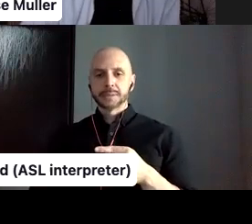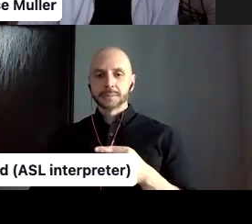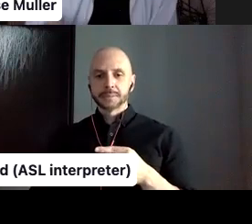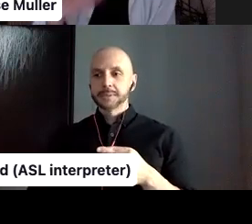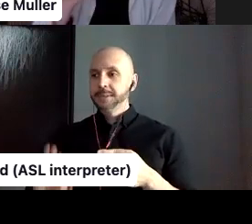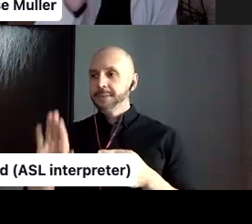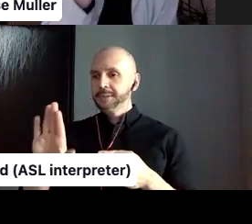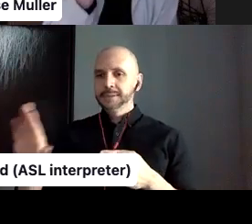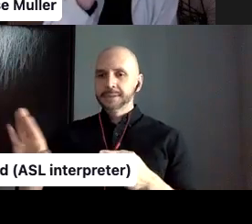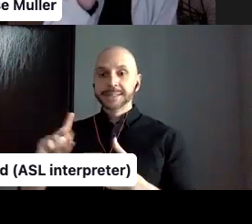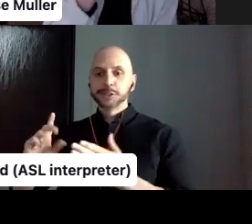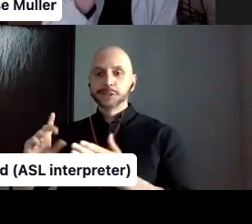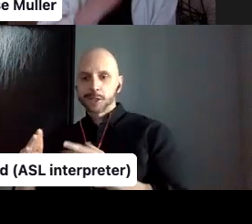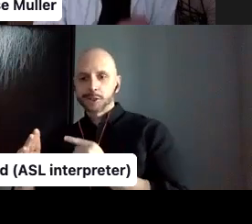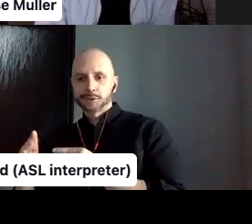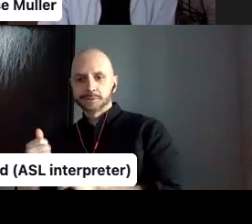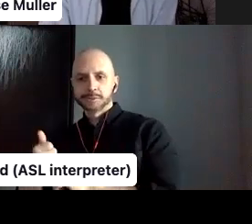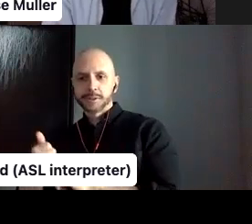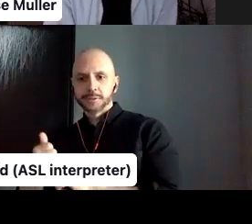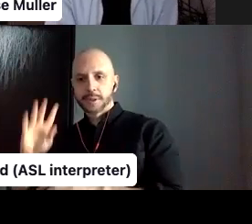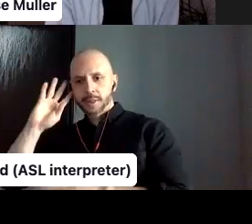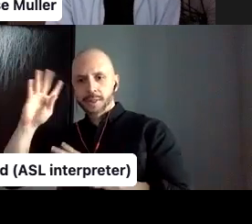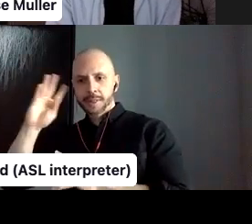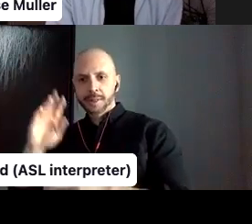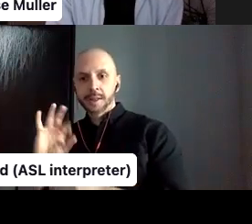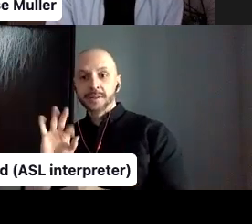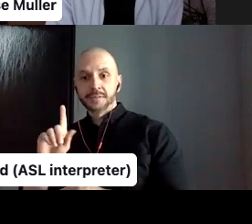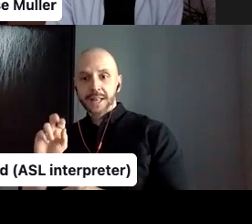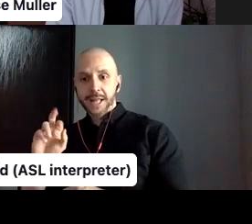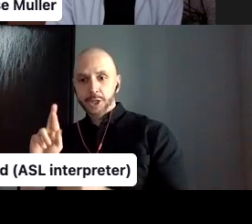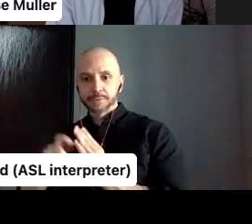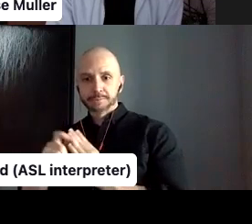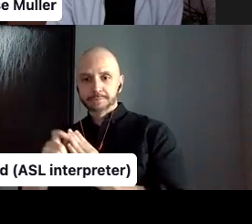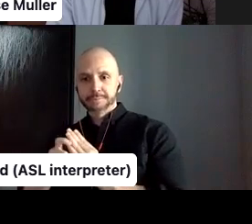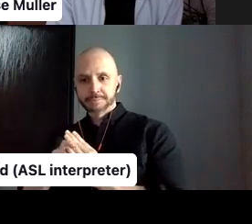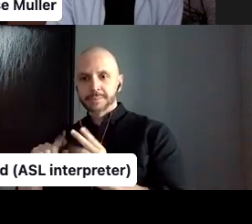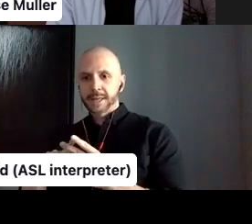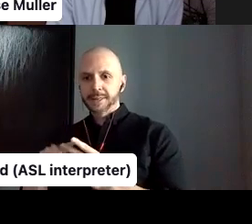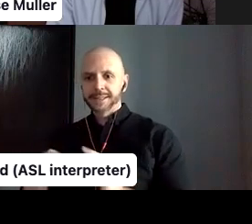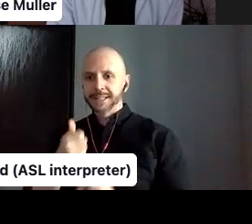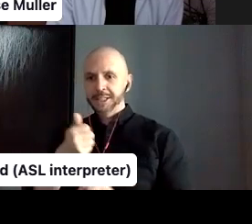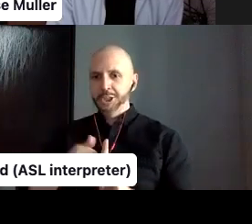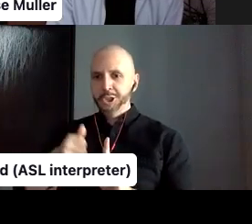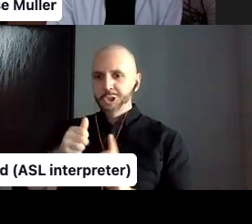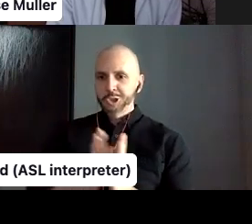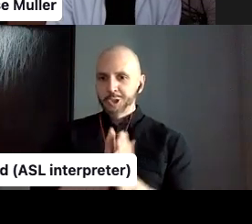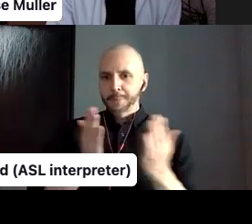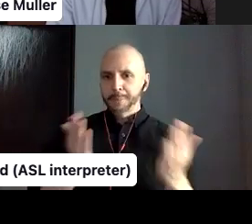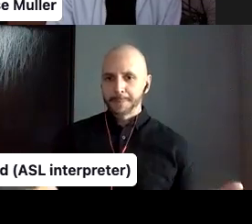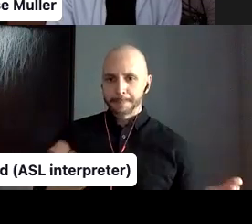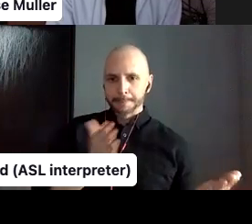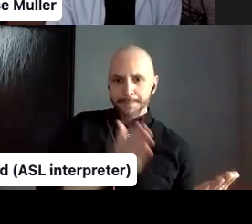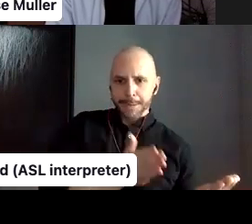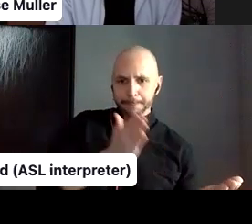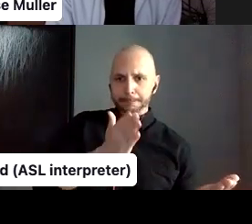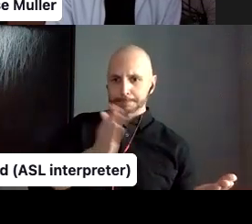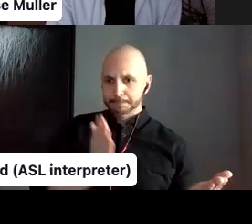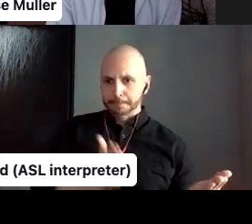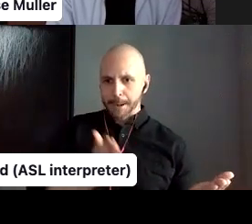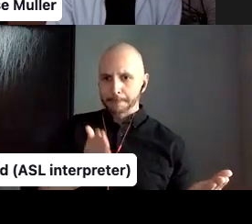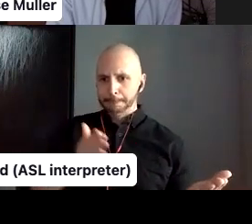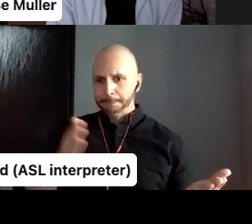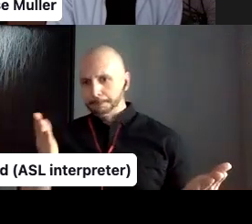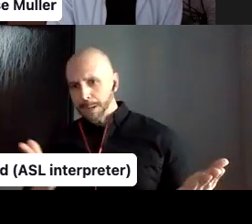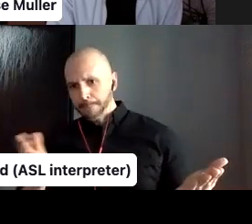sort of individually designed, uh, section, but, uh, in terms of technicality, was very different where I